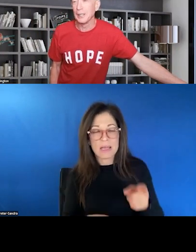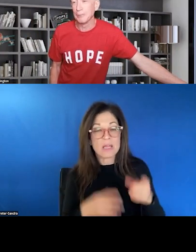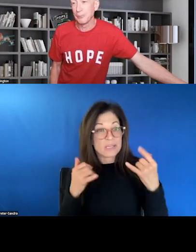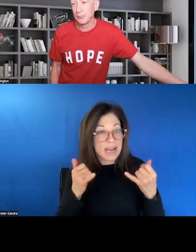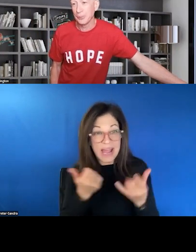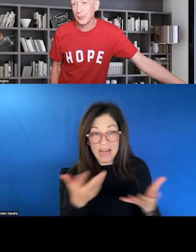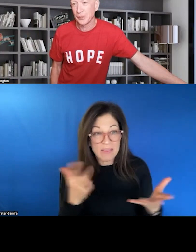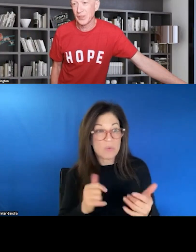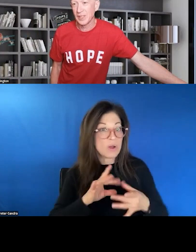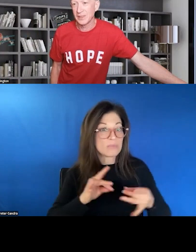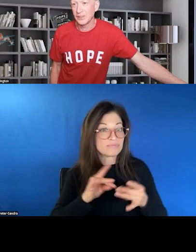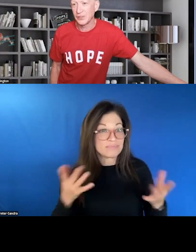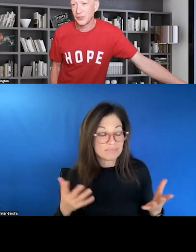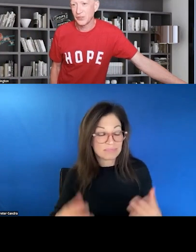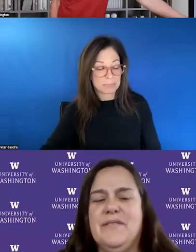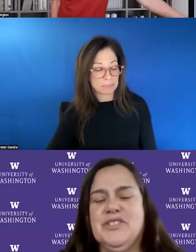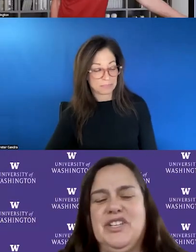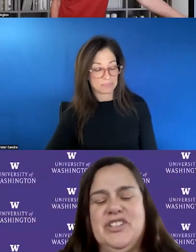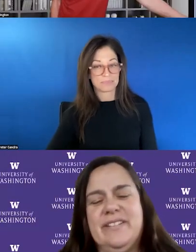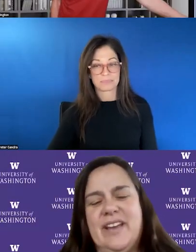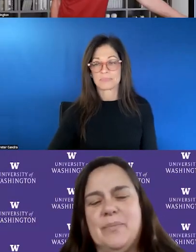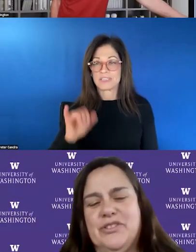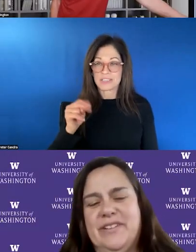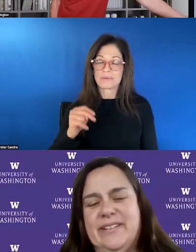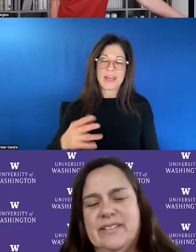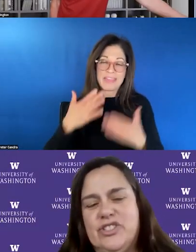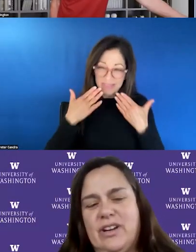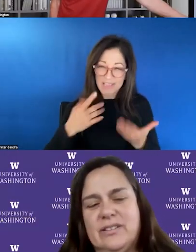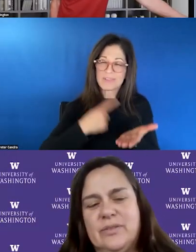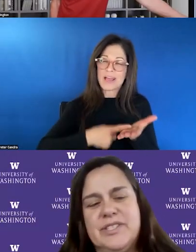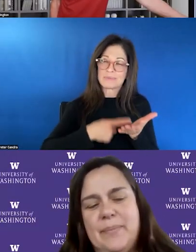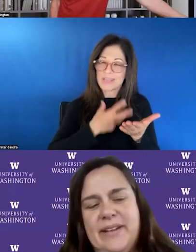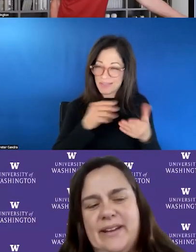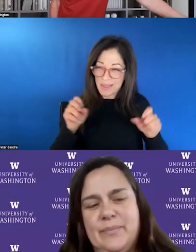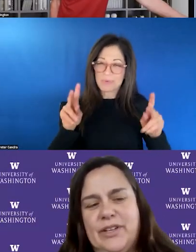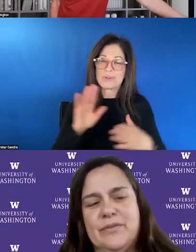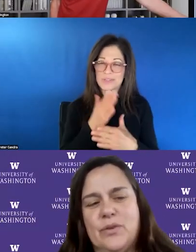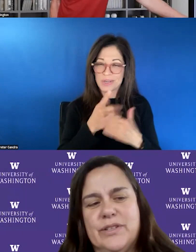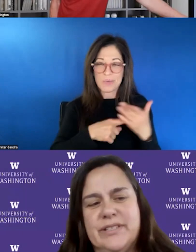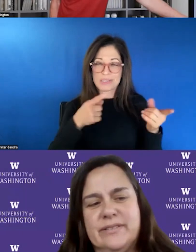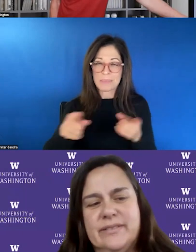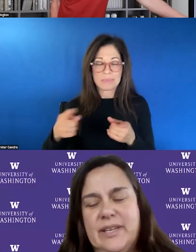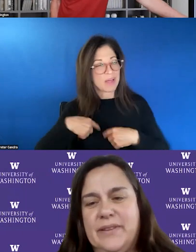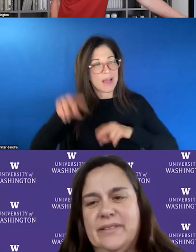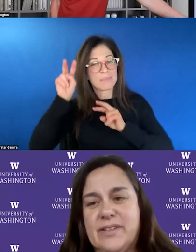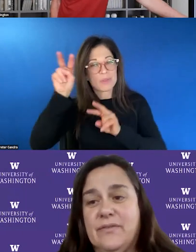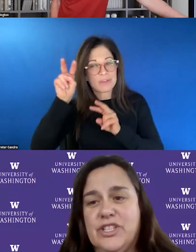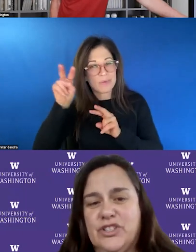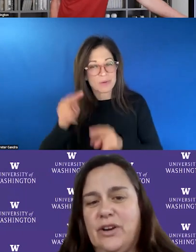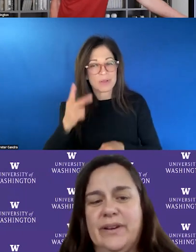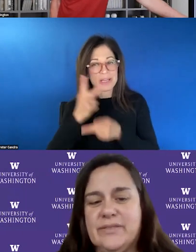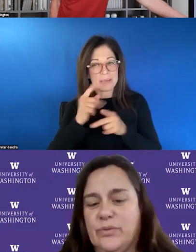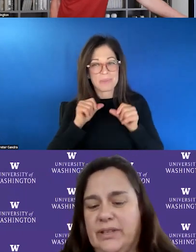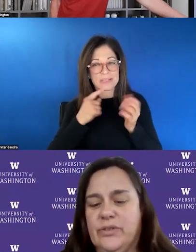you reflect on? Thanks for the conversation and the opportunity to share what's happening. And I'm looking forward to keeping this